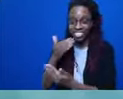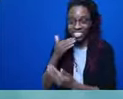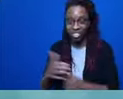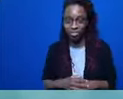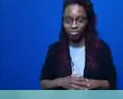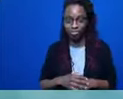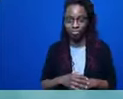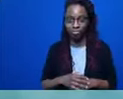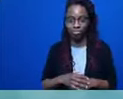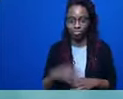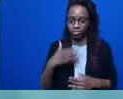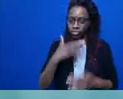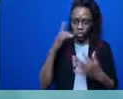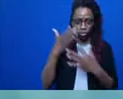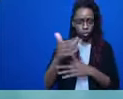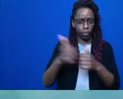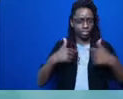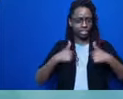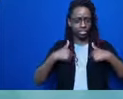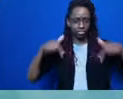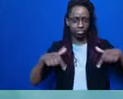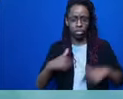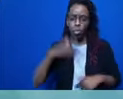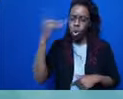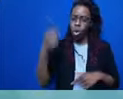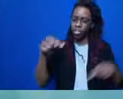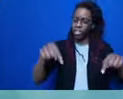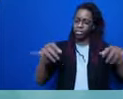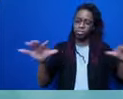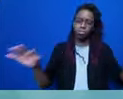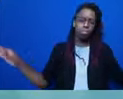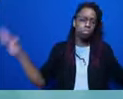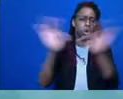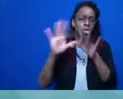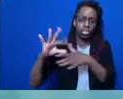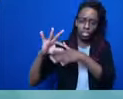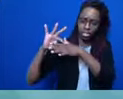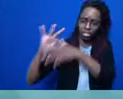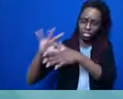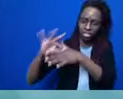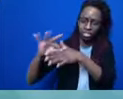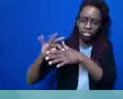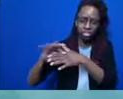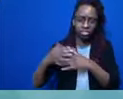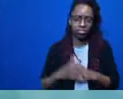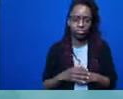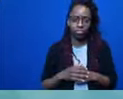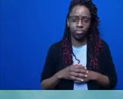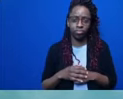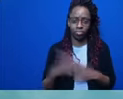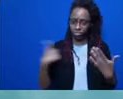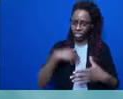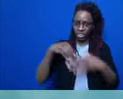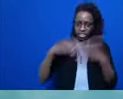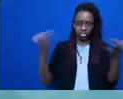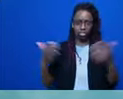It's always important to set the context for the containers that we're in so that we all have a sense and an idea of the values